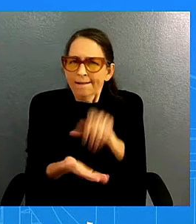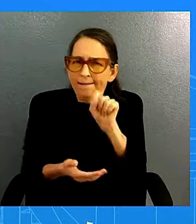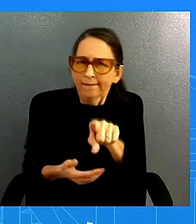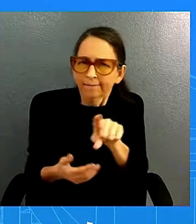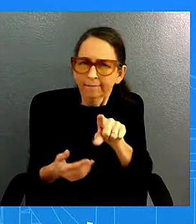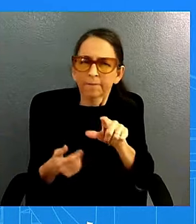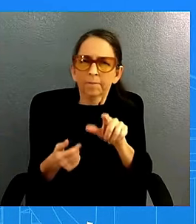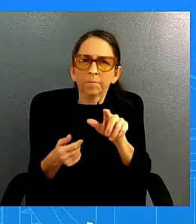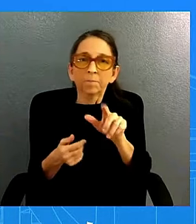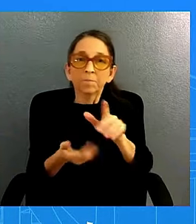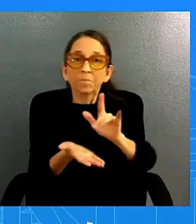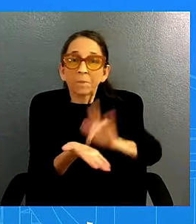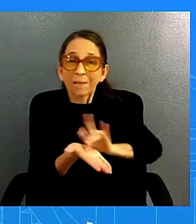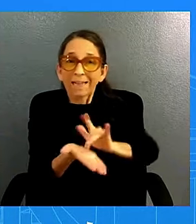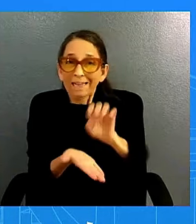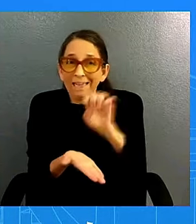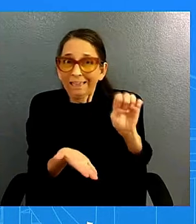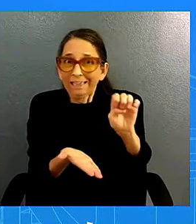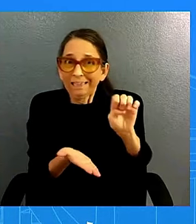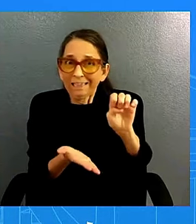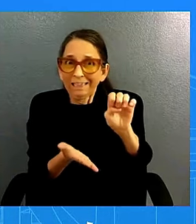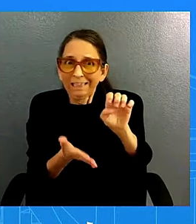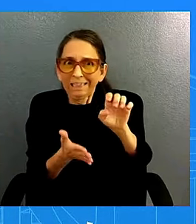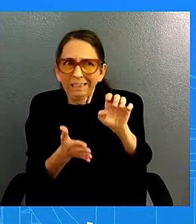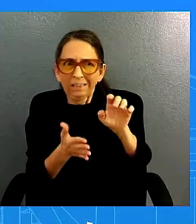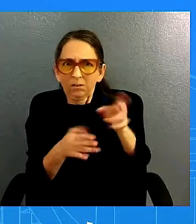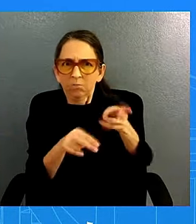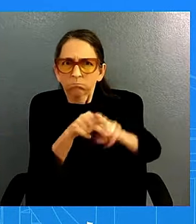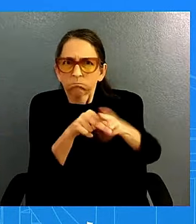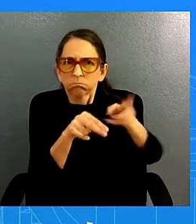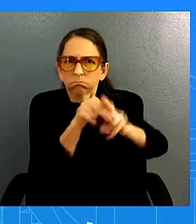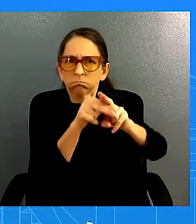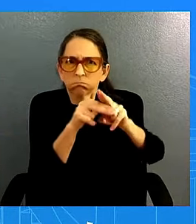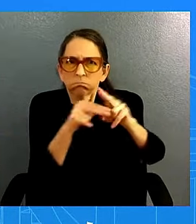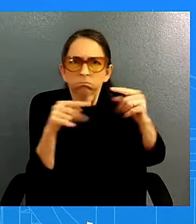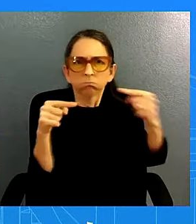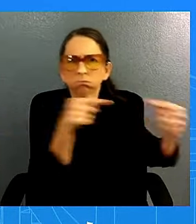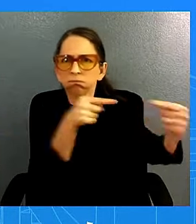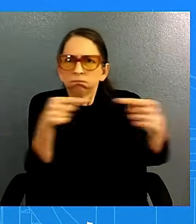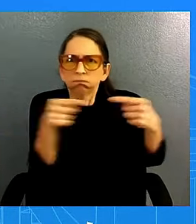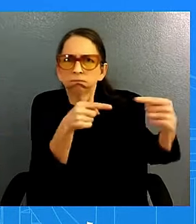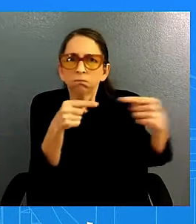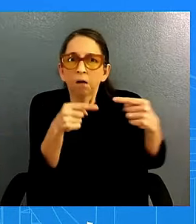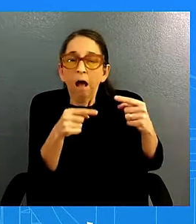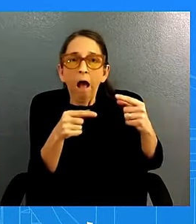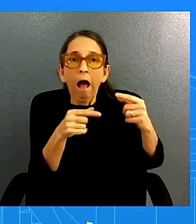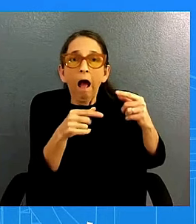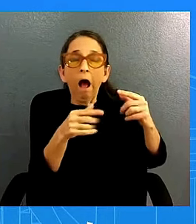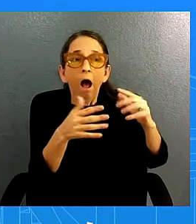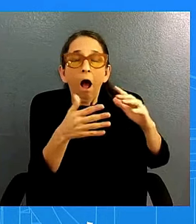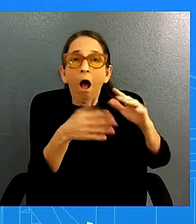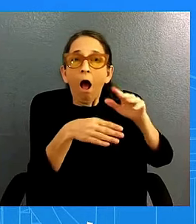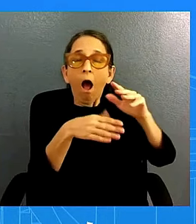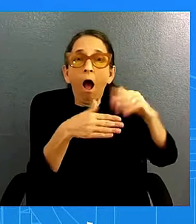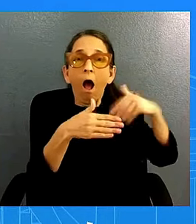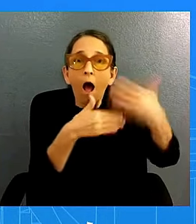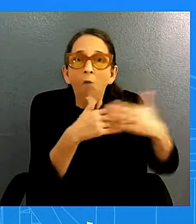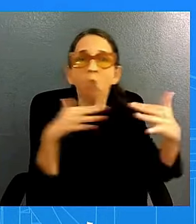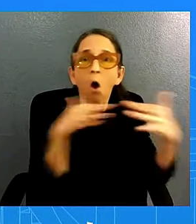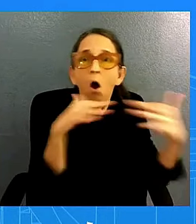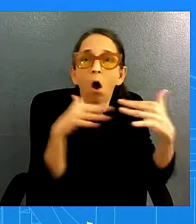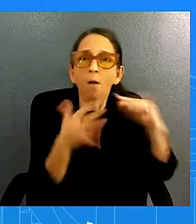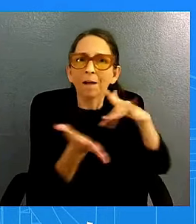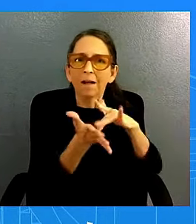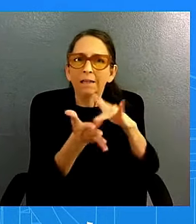the possibility of a broader regional war growing um how do you assess the